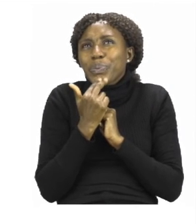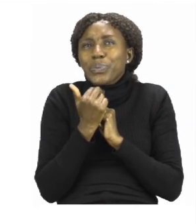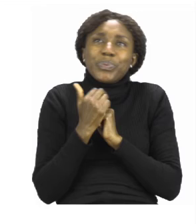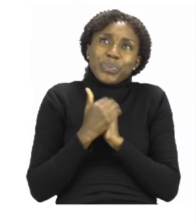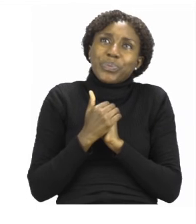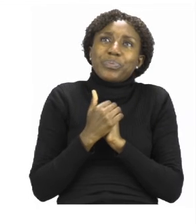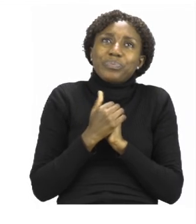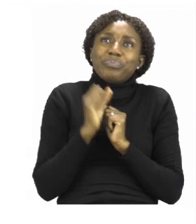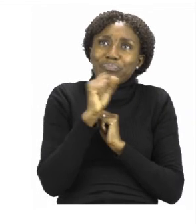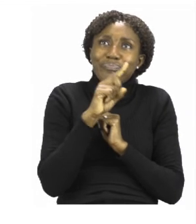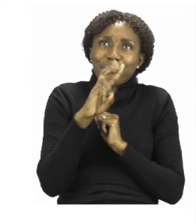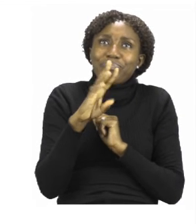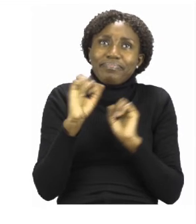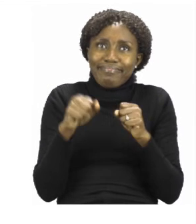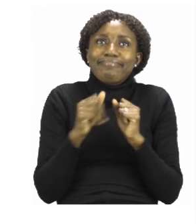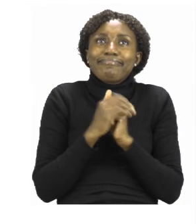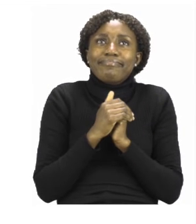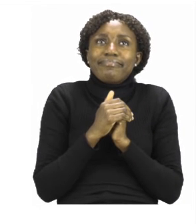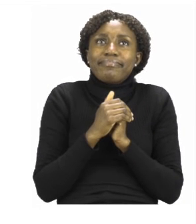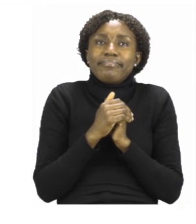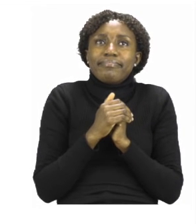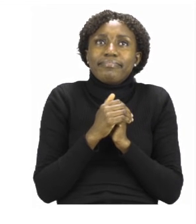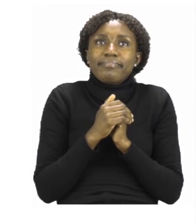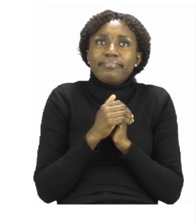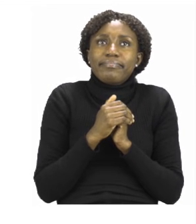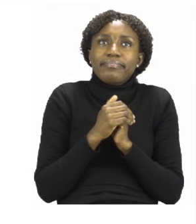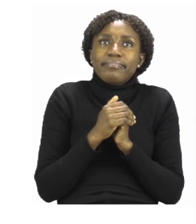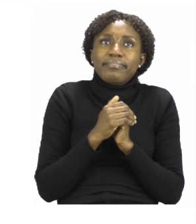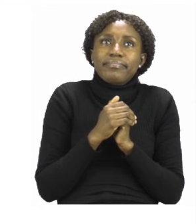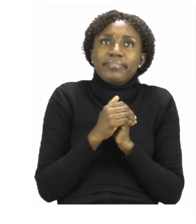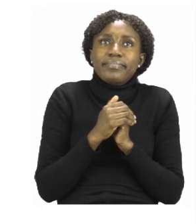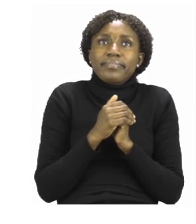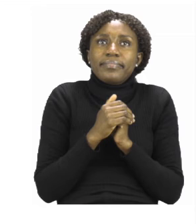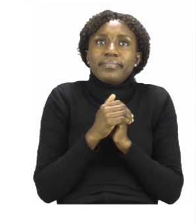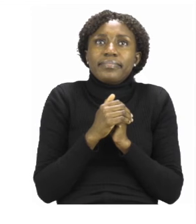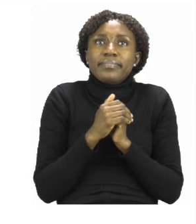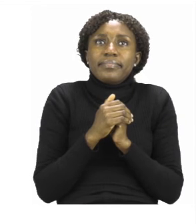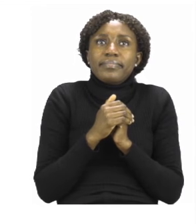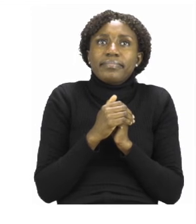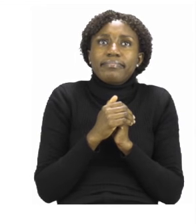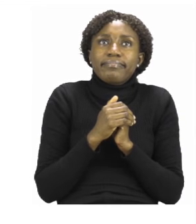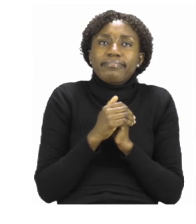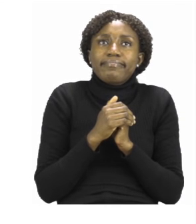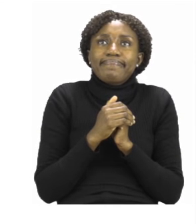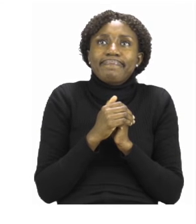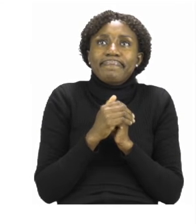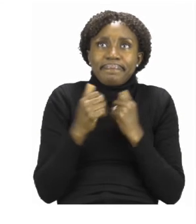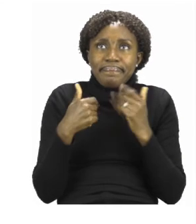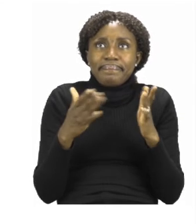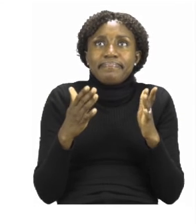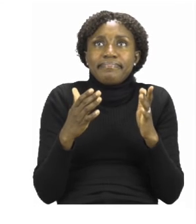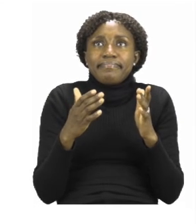Let's count. Put your finger on the first cat. Now let's count